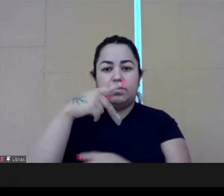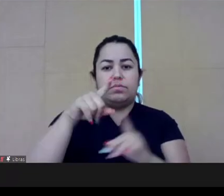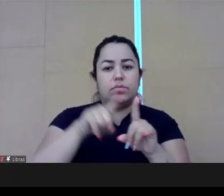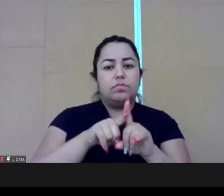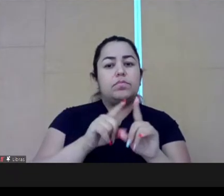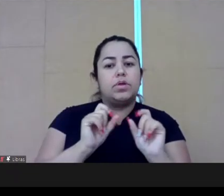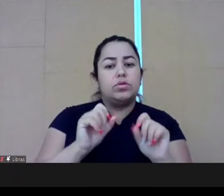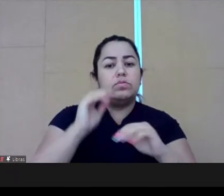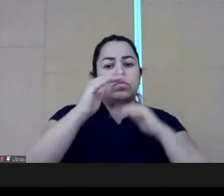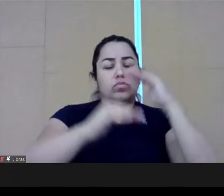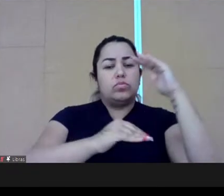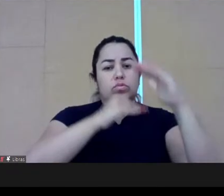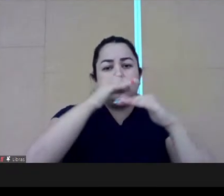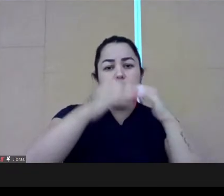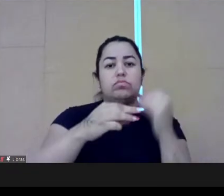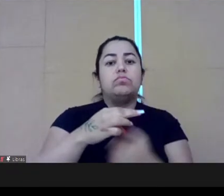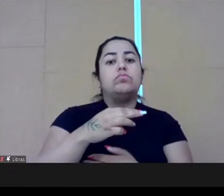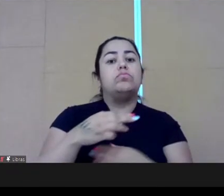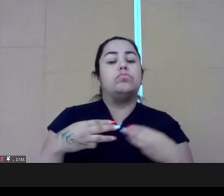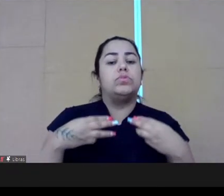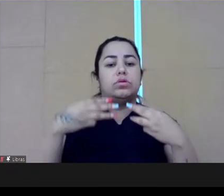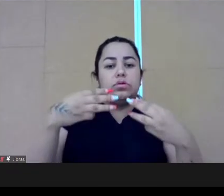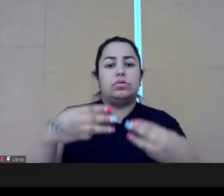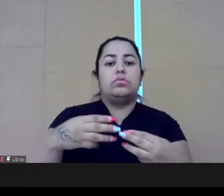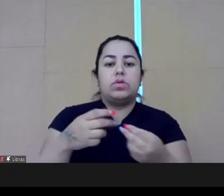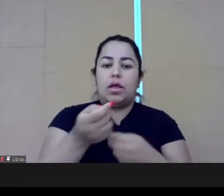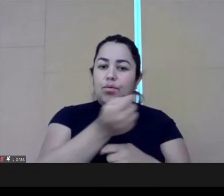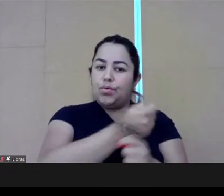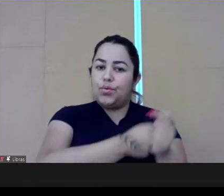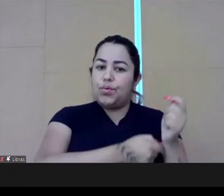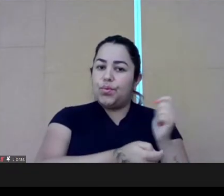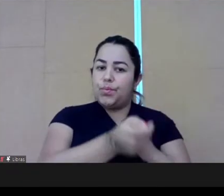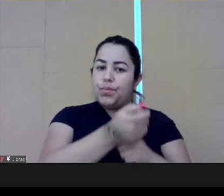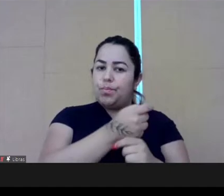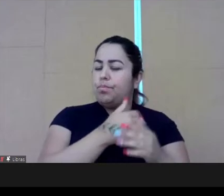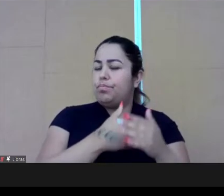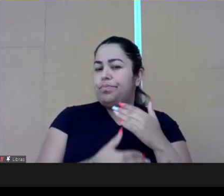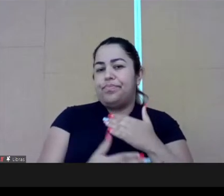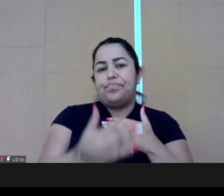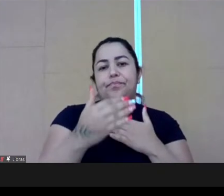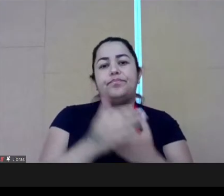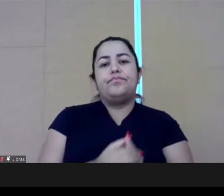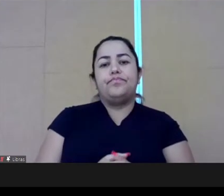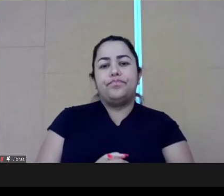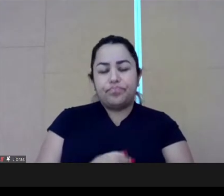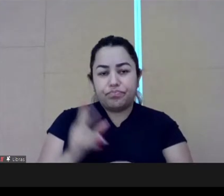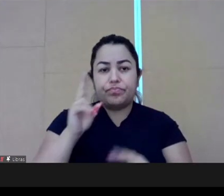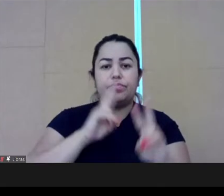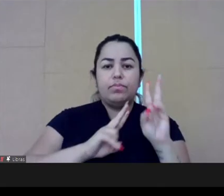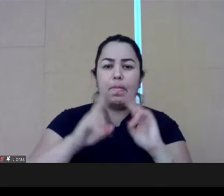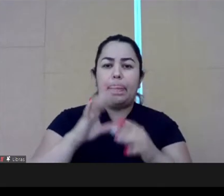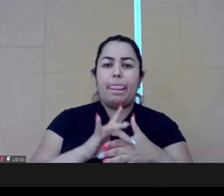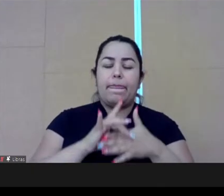which is the personal and performance management for the economic